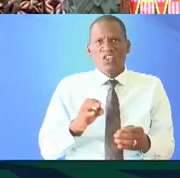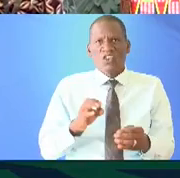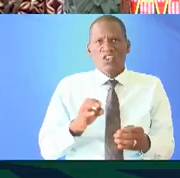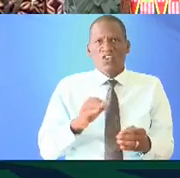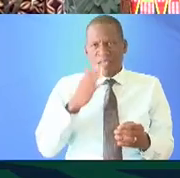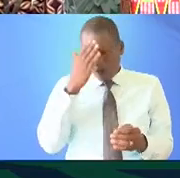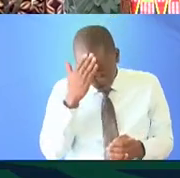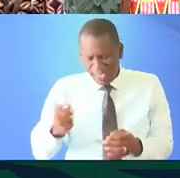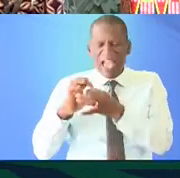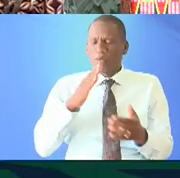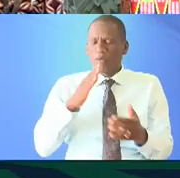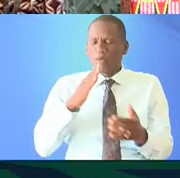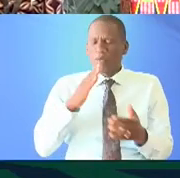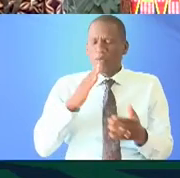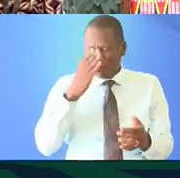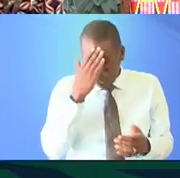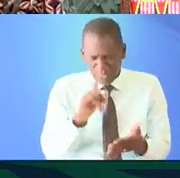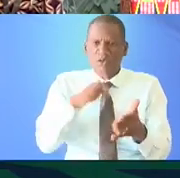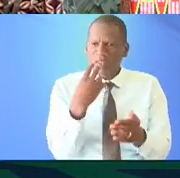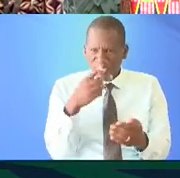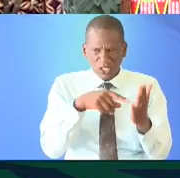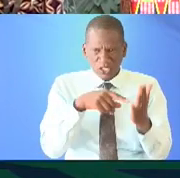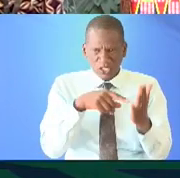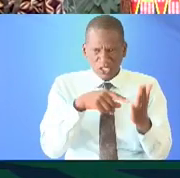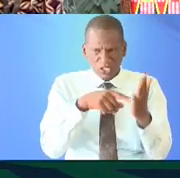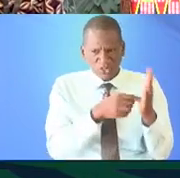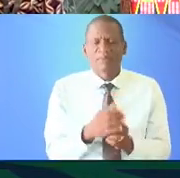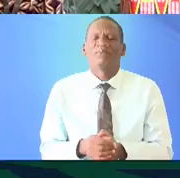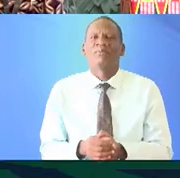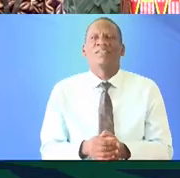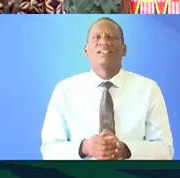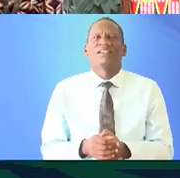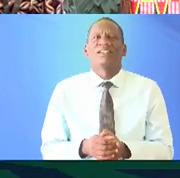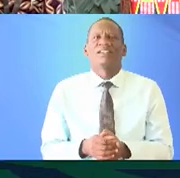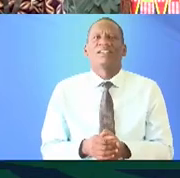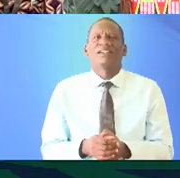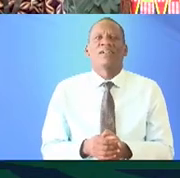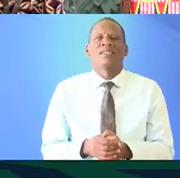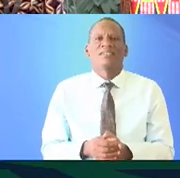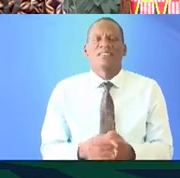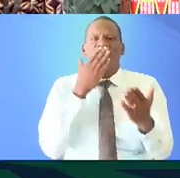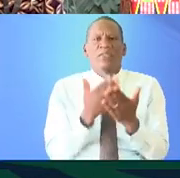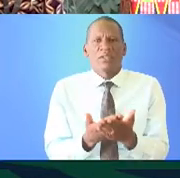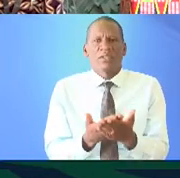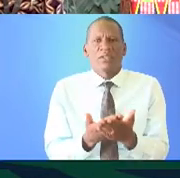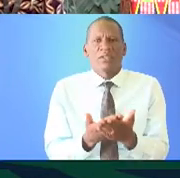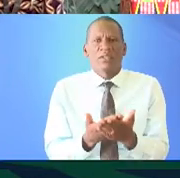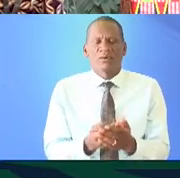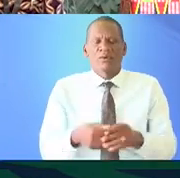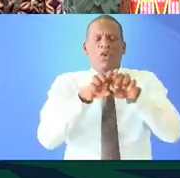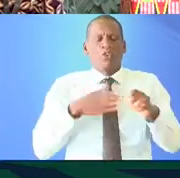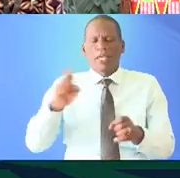of being humble that is what you have just seen displayed you've been called on it thank you